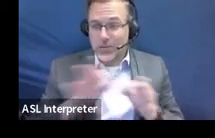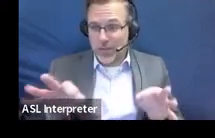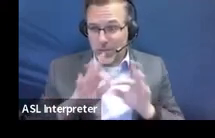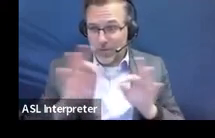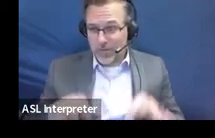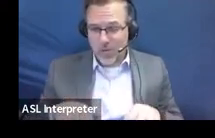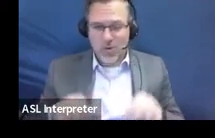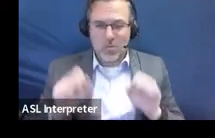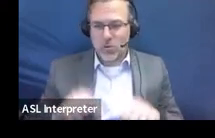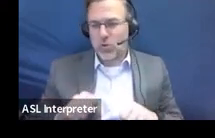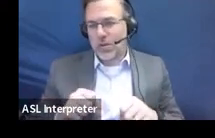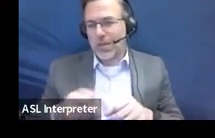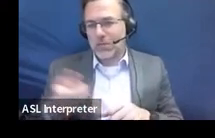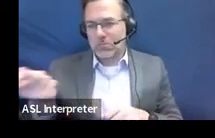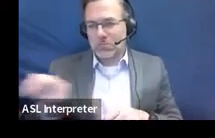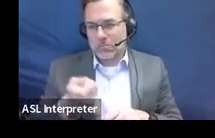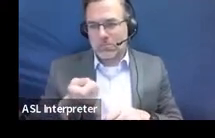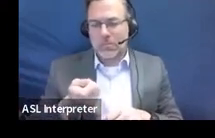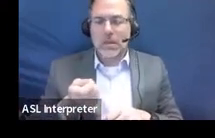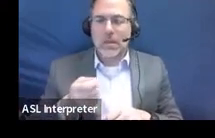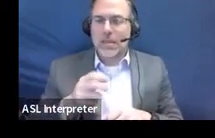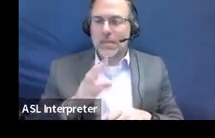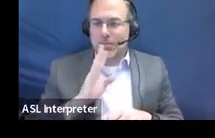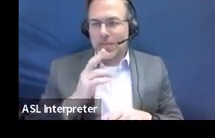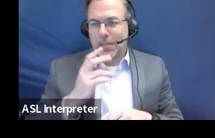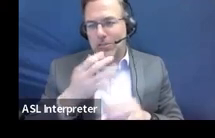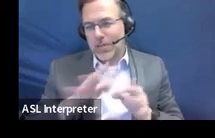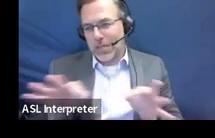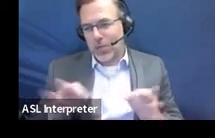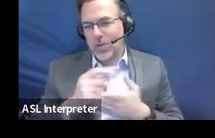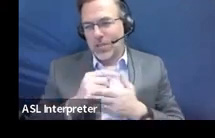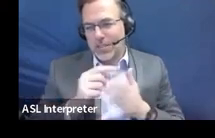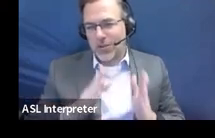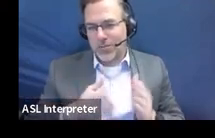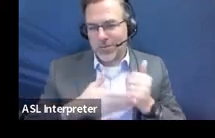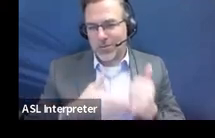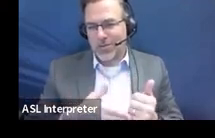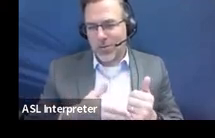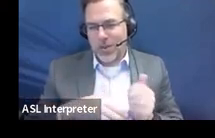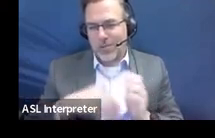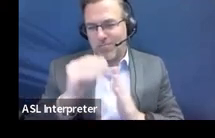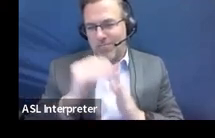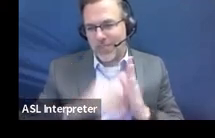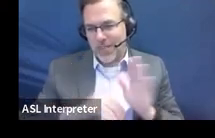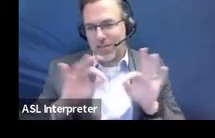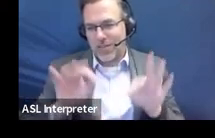really, you can rely on your speech and language therapists to, you know, help you navigate this form as well.